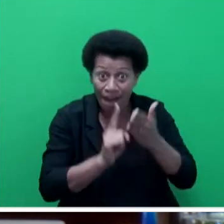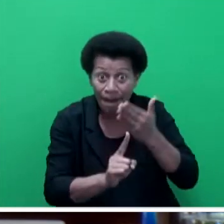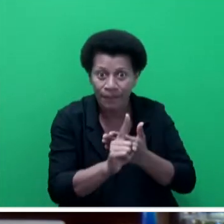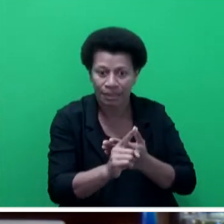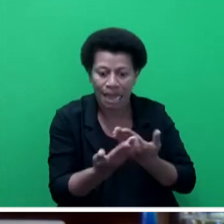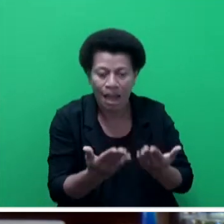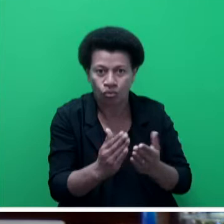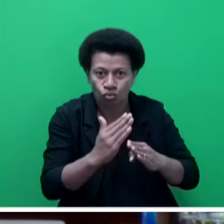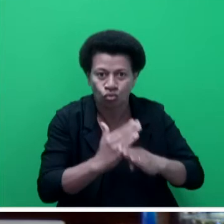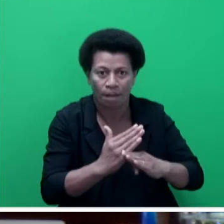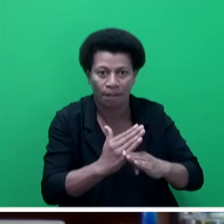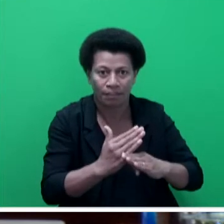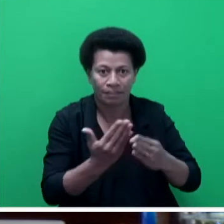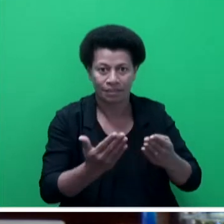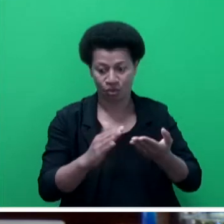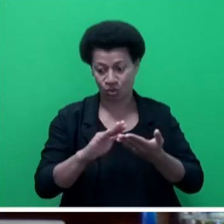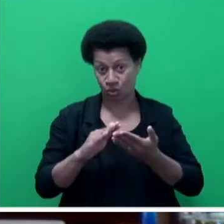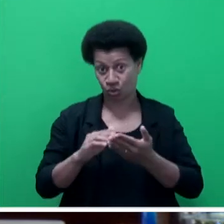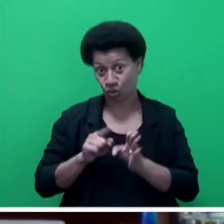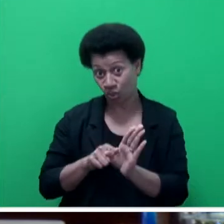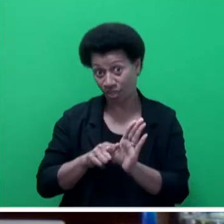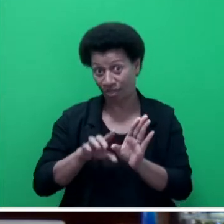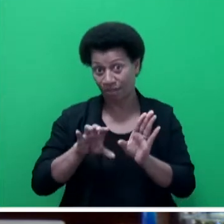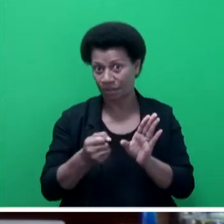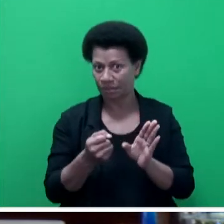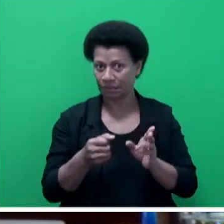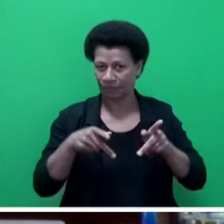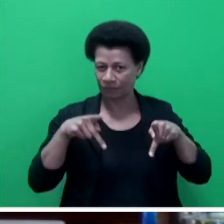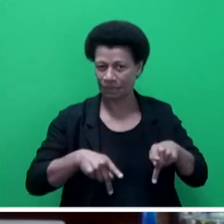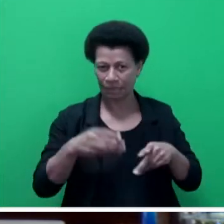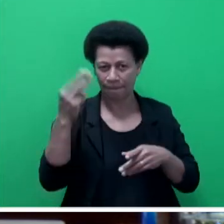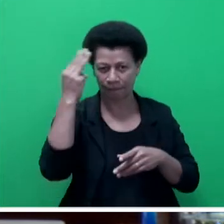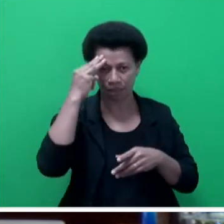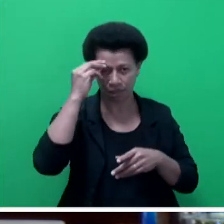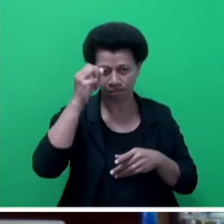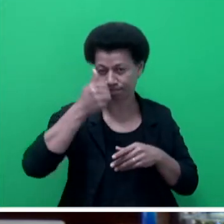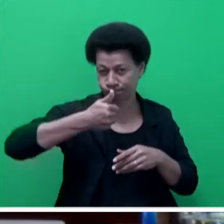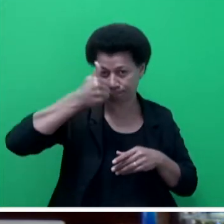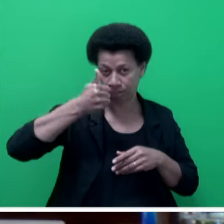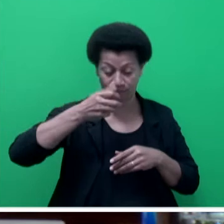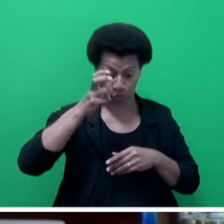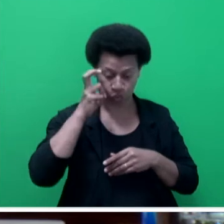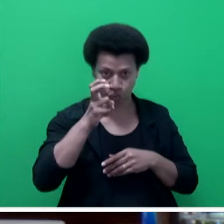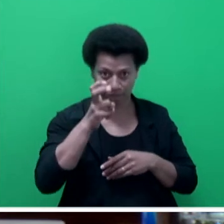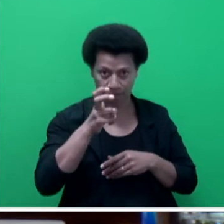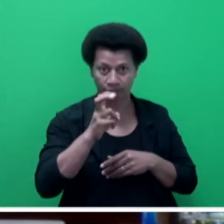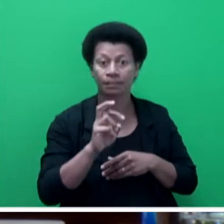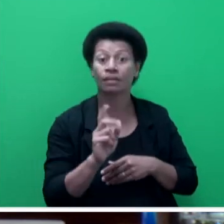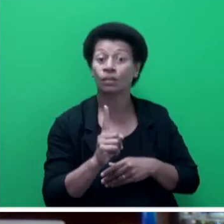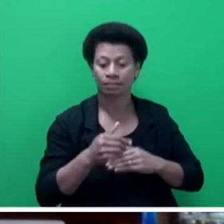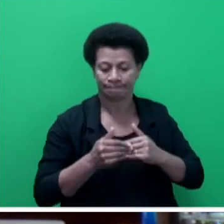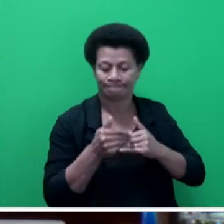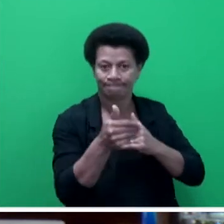be appointed by the community and they must be physically and mentally capable to undertake training for the field duration,